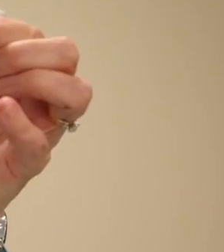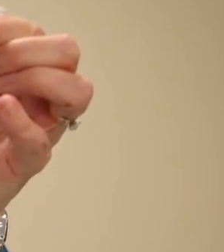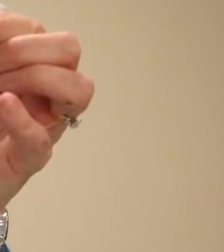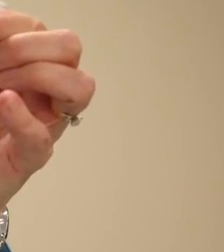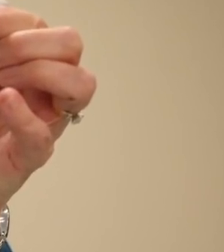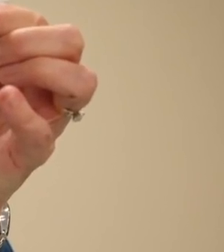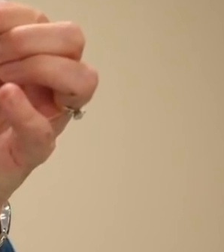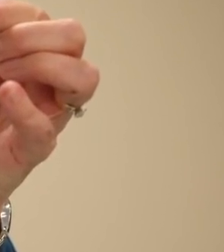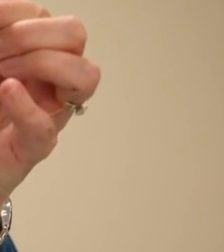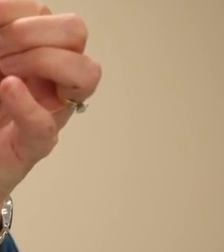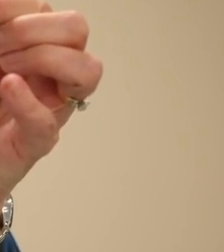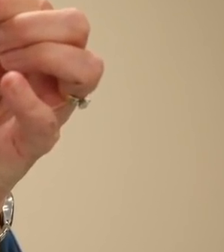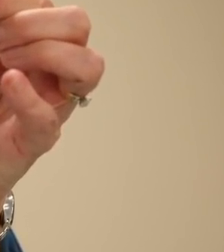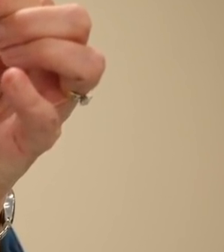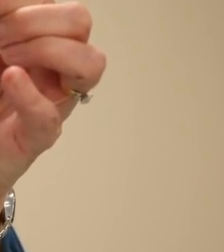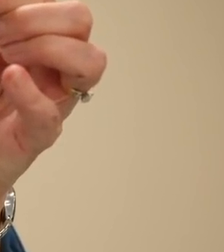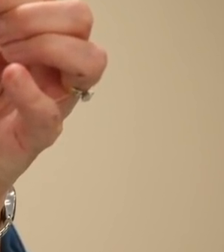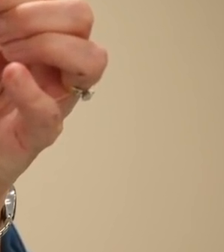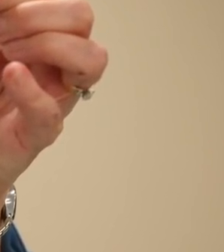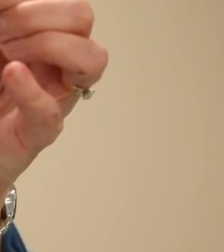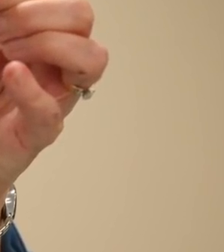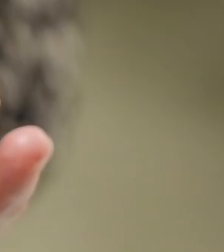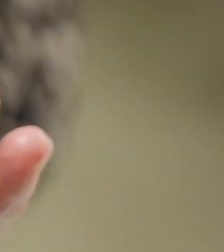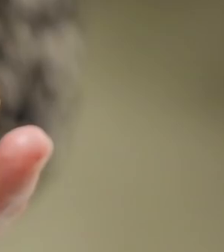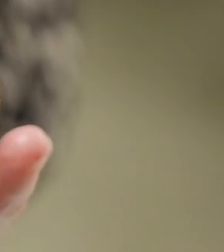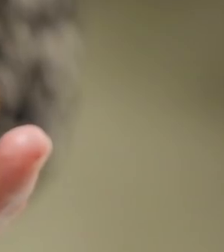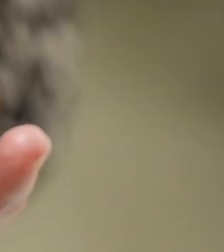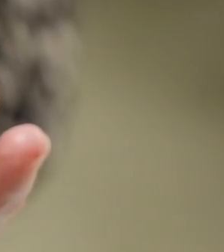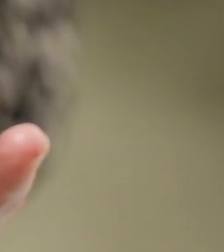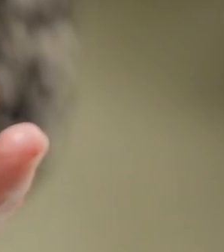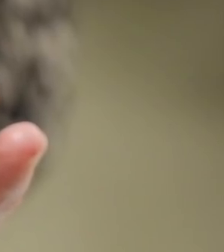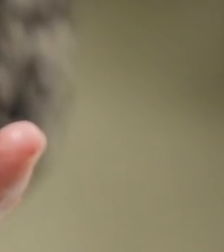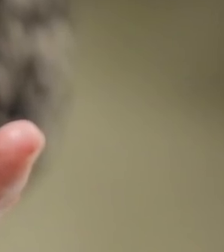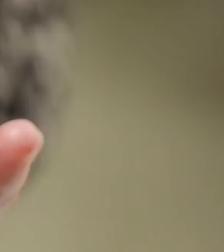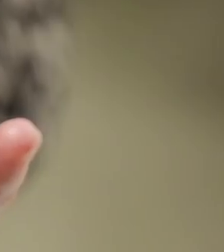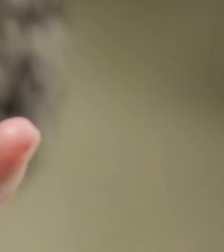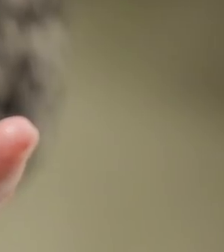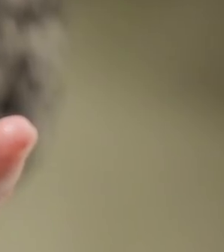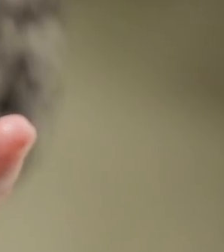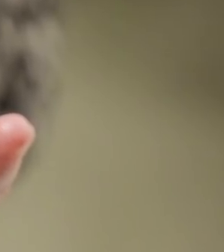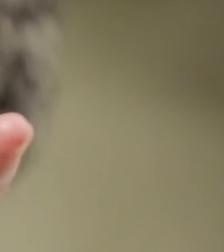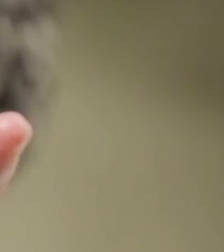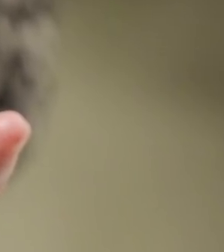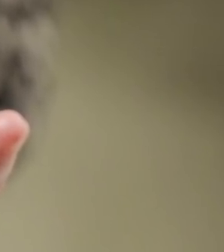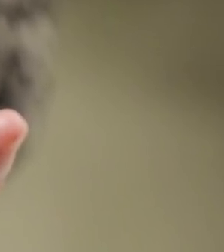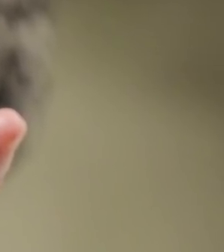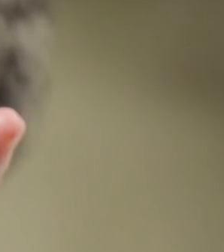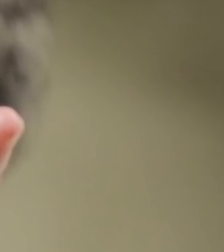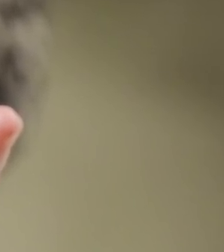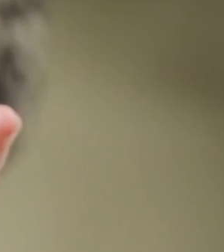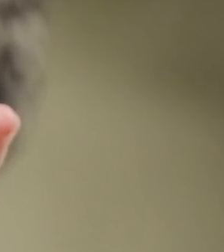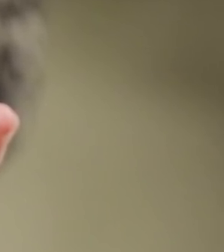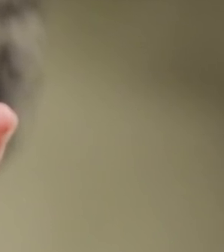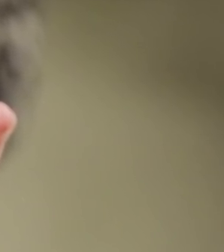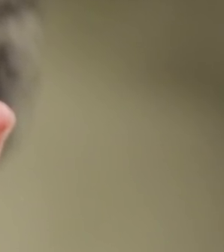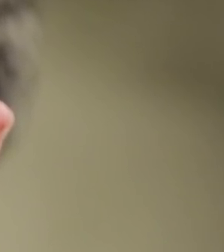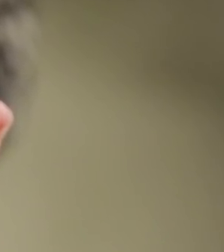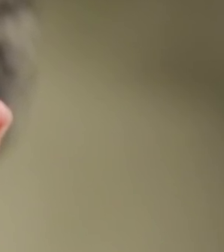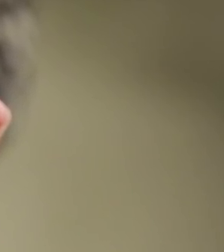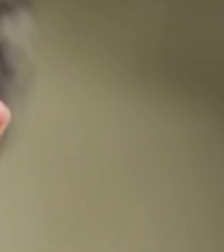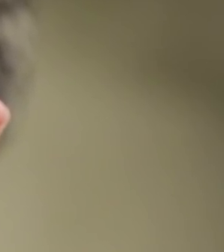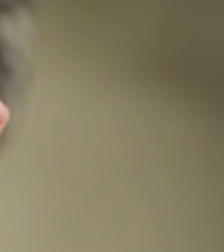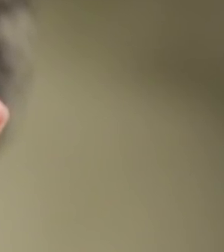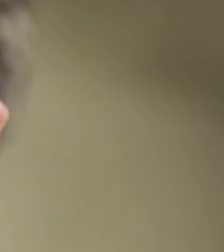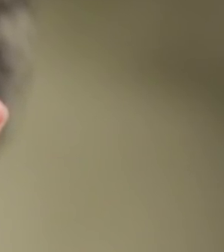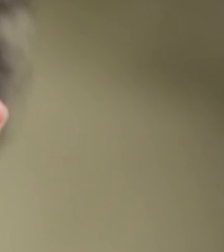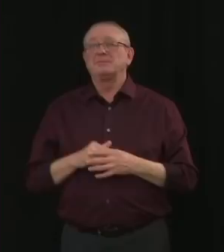treat any plan. This time, now is tentative. And to add insult to injury, we're now being told that we don't really have a cut if we